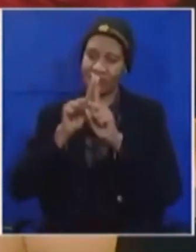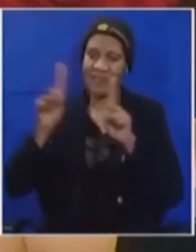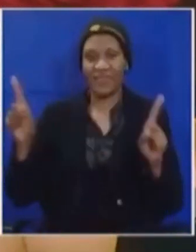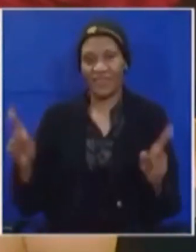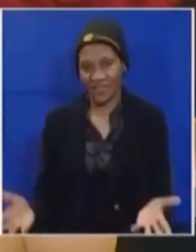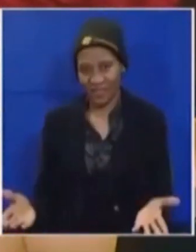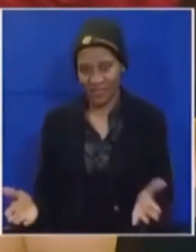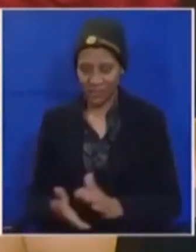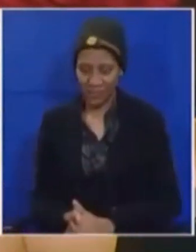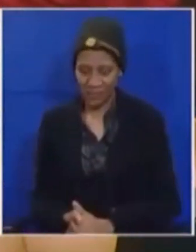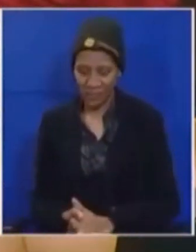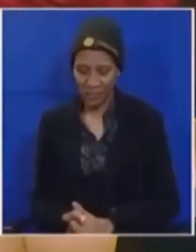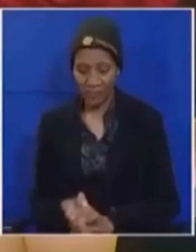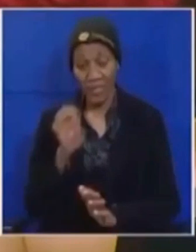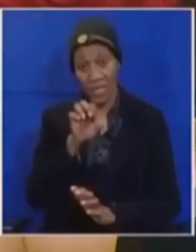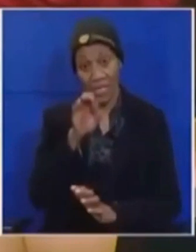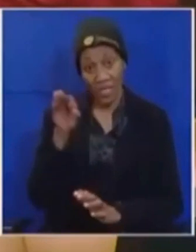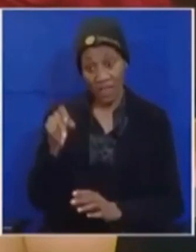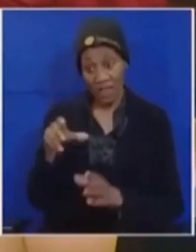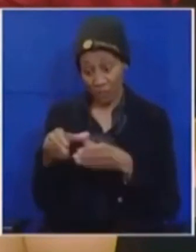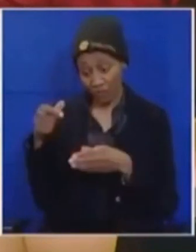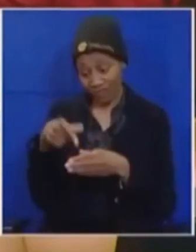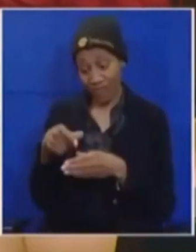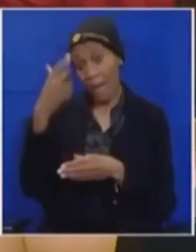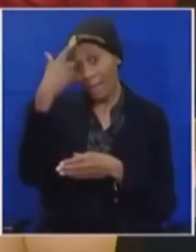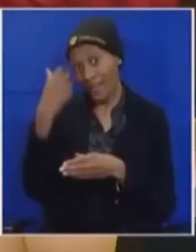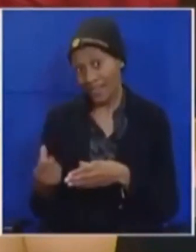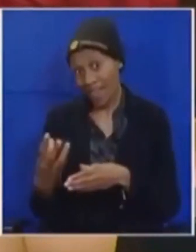eff we believe that